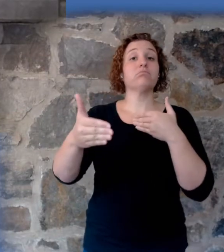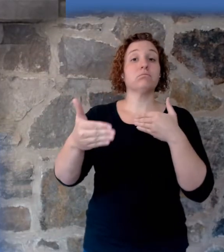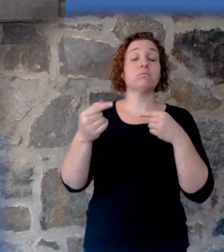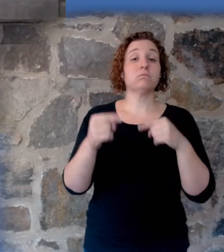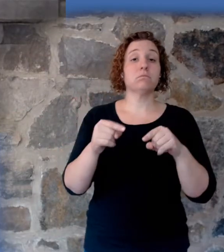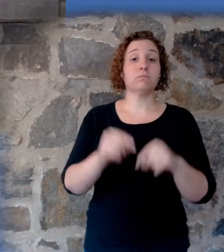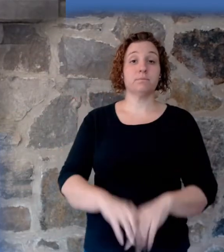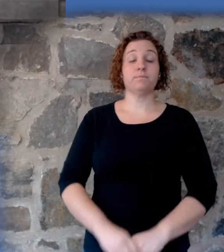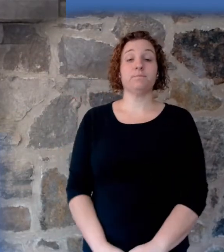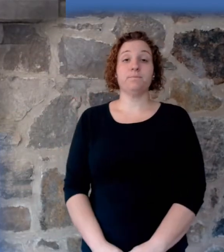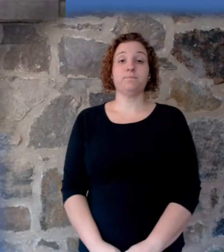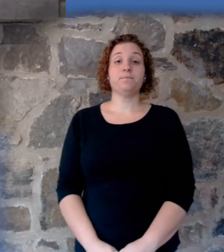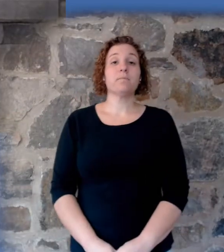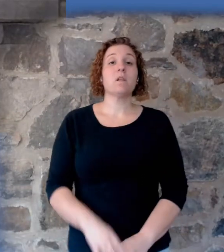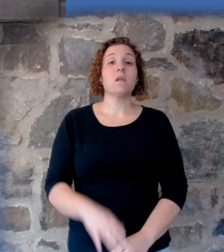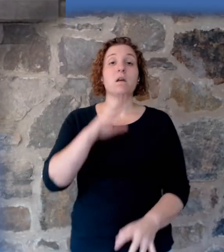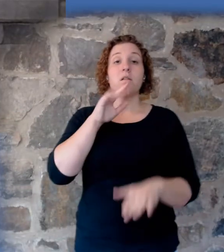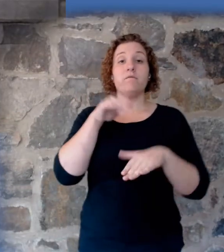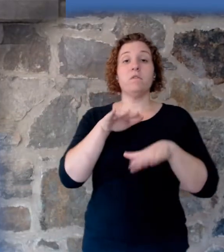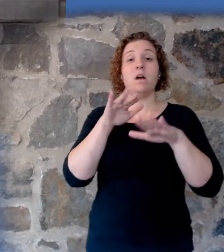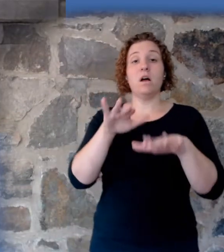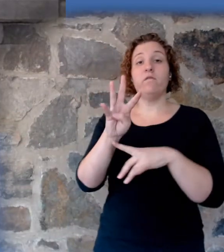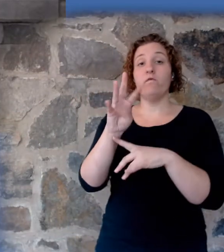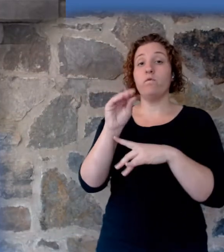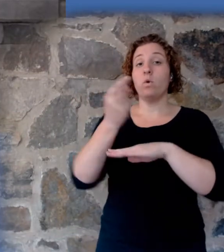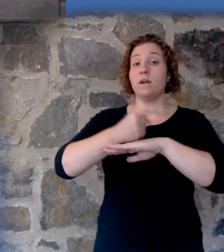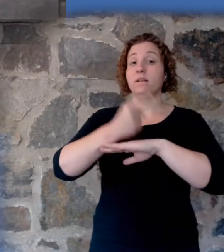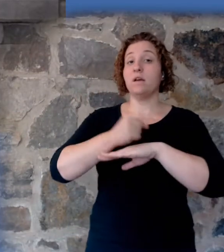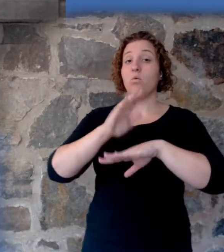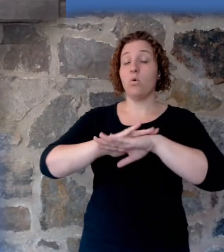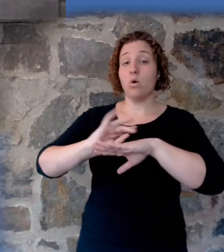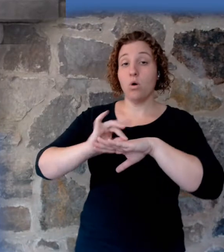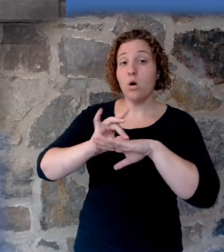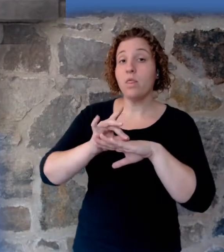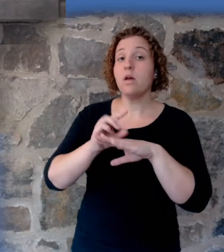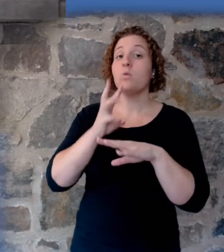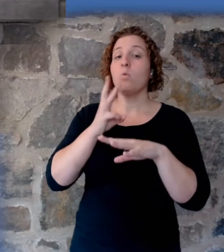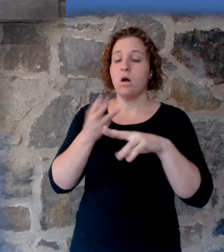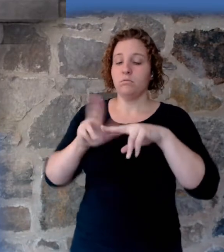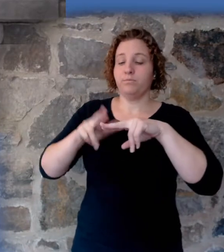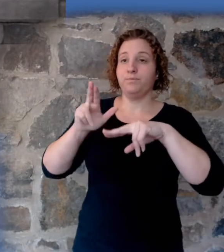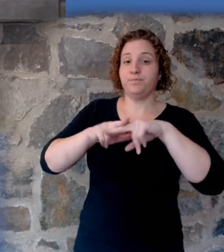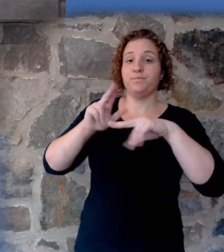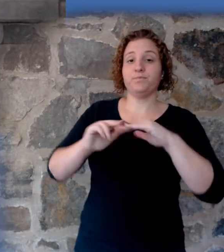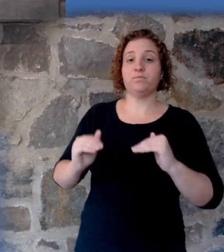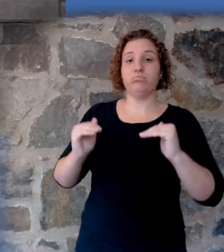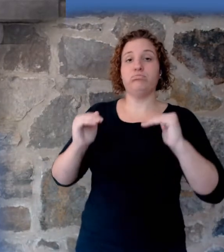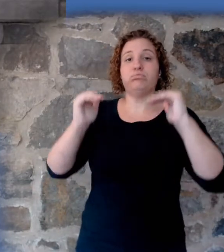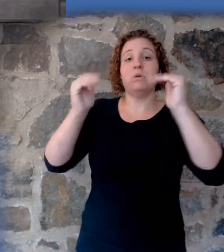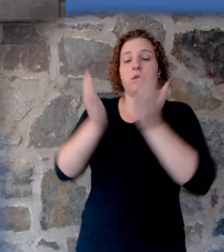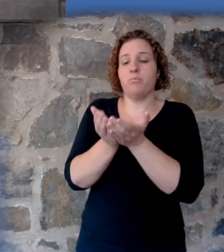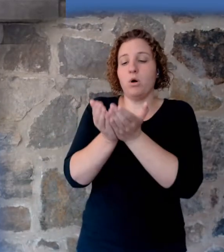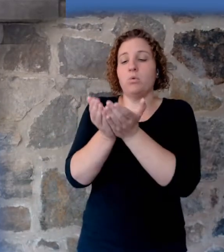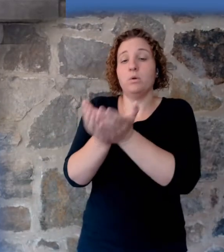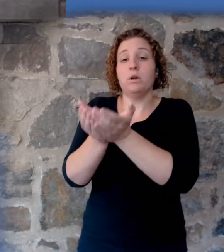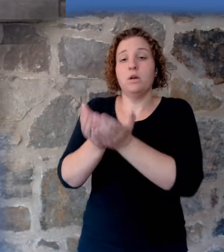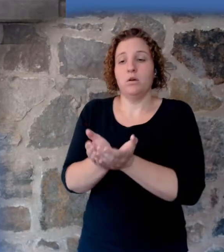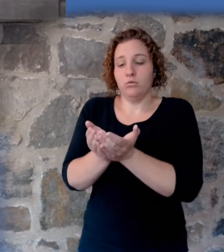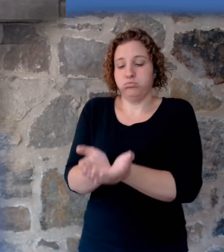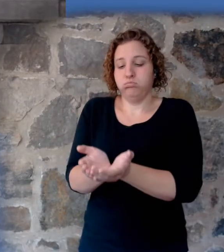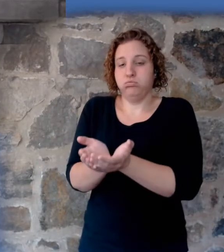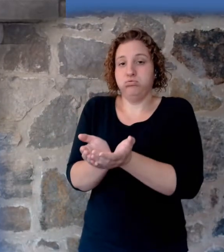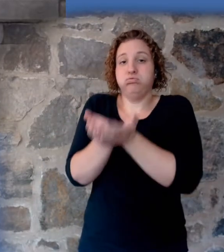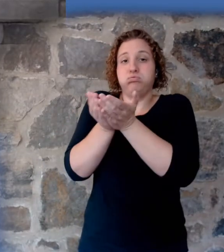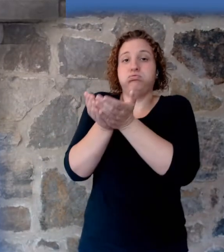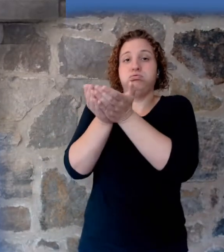And the flood was forty days upon the earth, and the waters increased and bare up the ark, and it was lifted up above the earth, and the waters prevailed